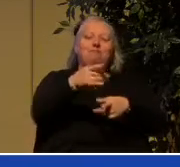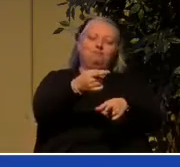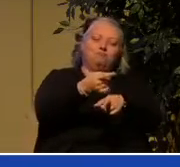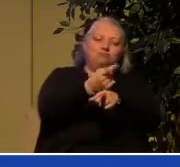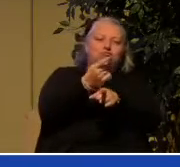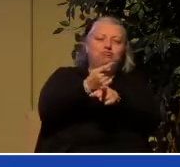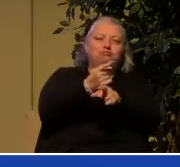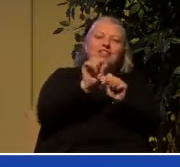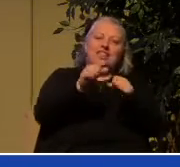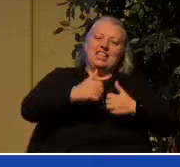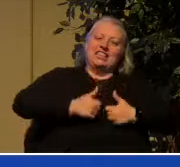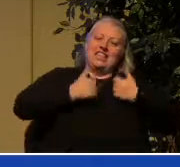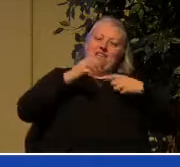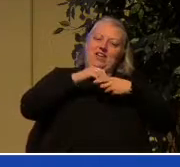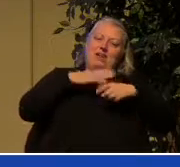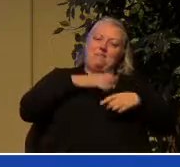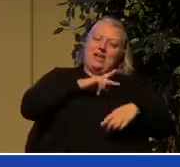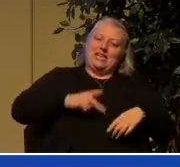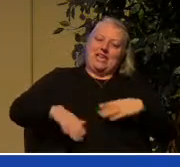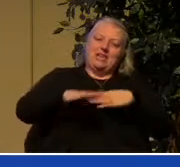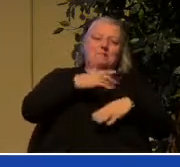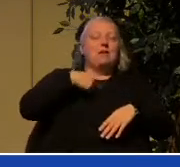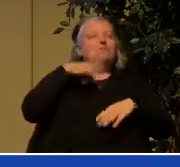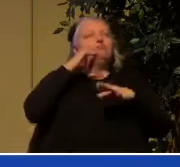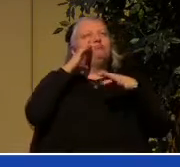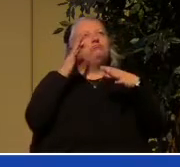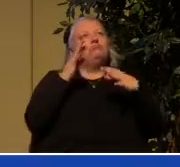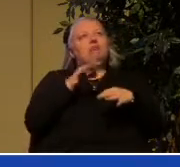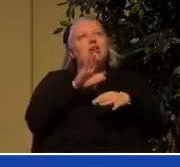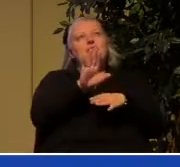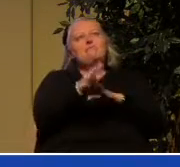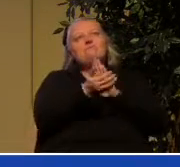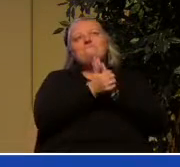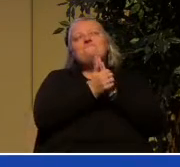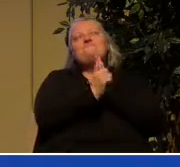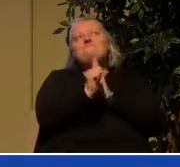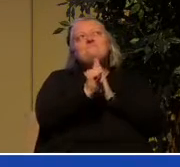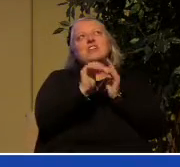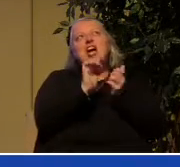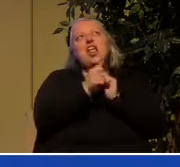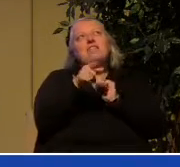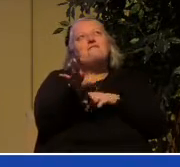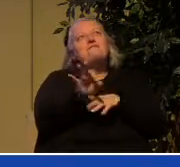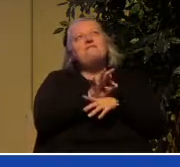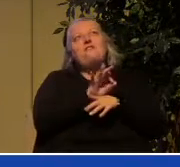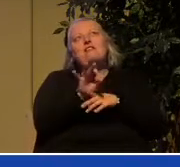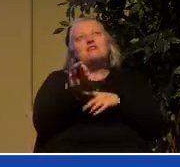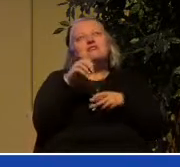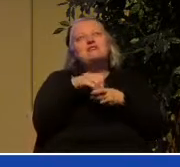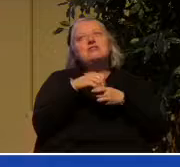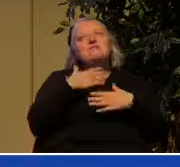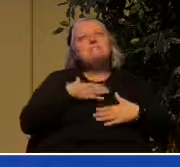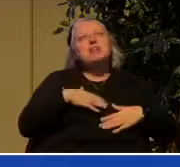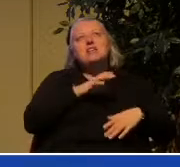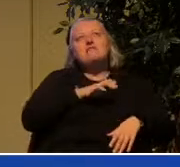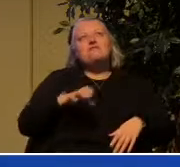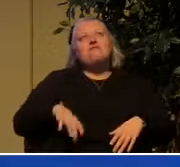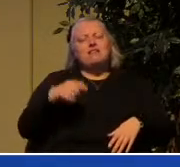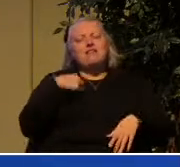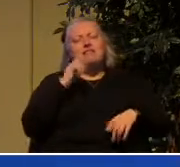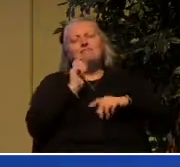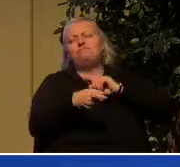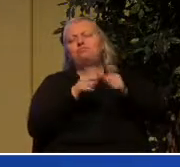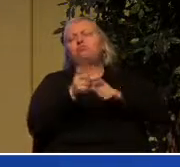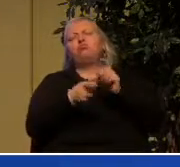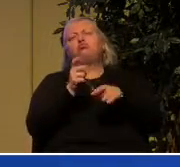I will determine what their gifting will be I will determine how they will function in the body of Christ I will give them whatever it is